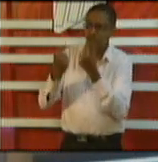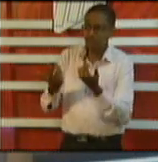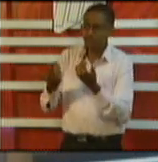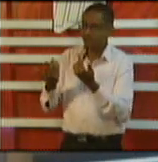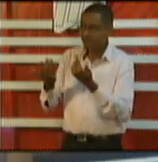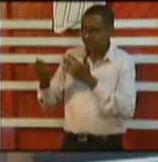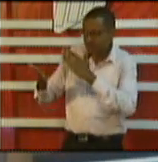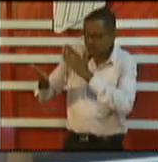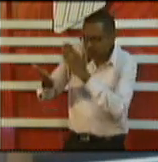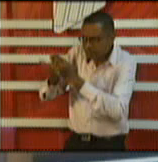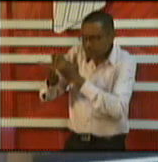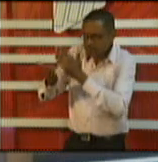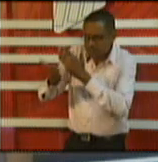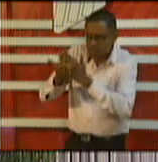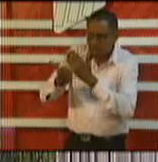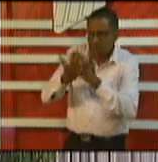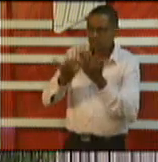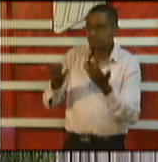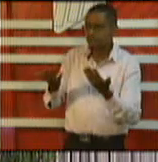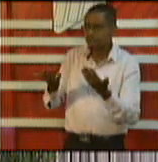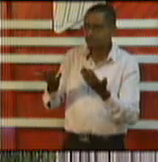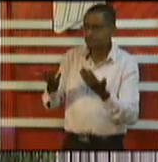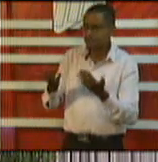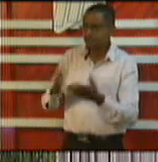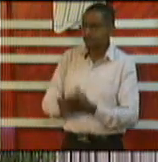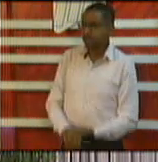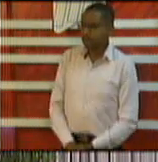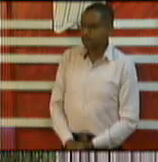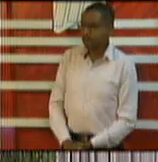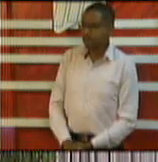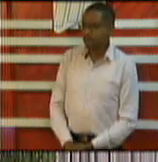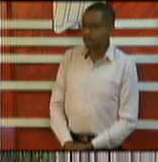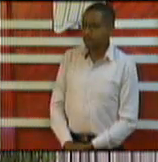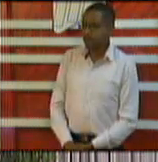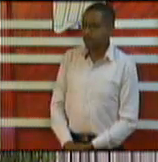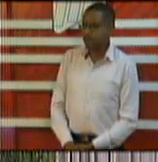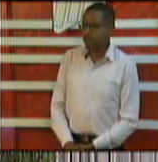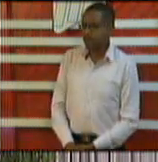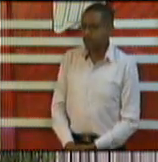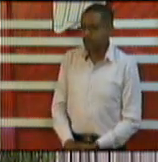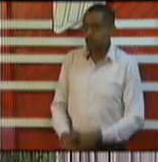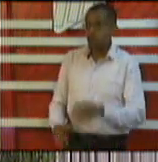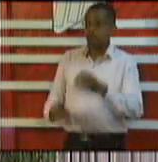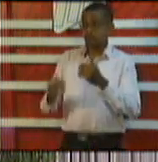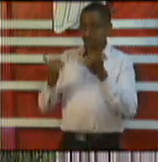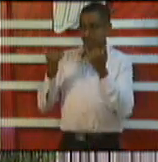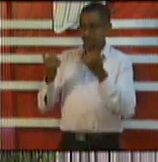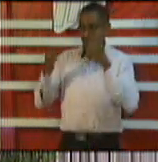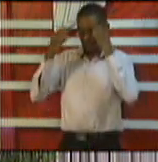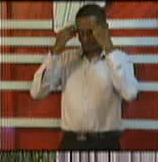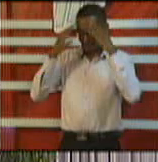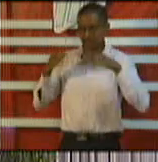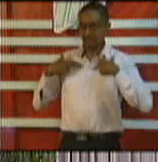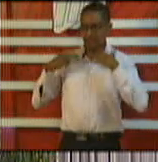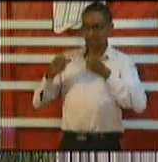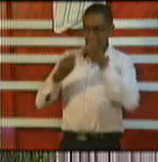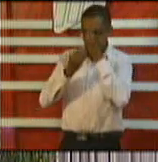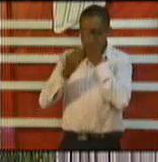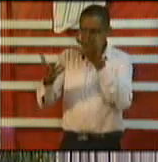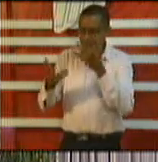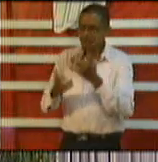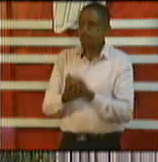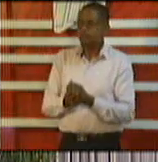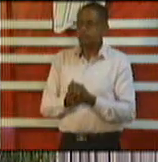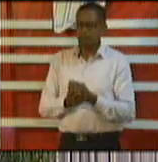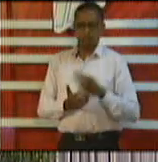borders being porous thank you okay thank you so both the CMO and I will chime in on